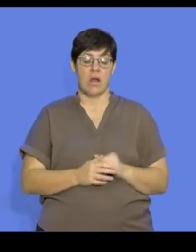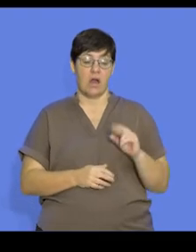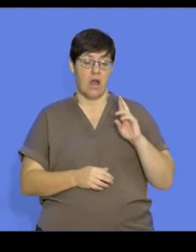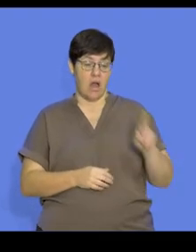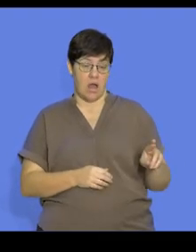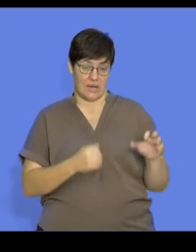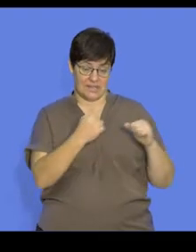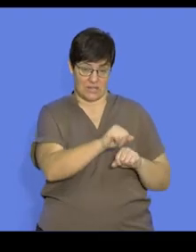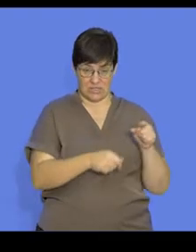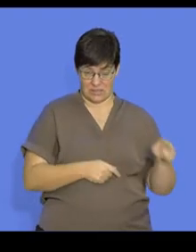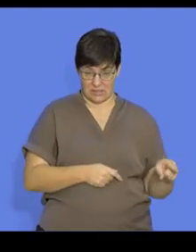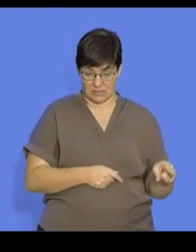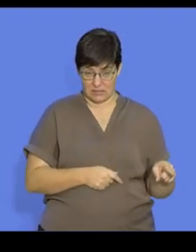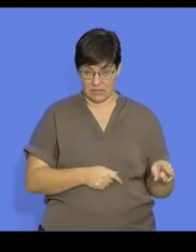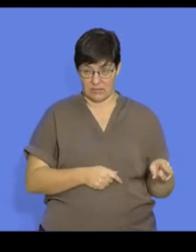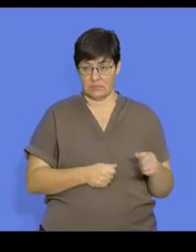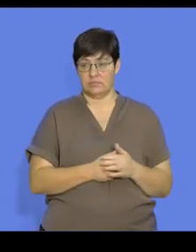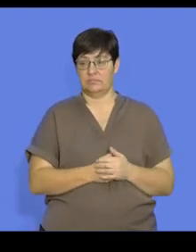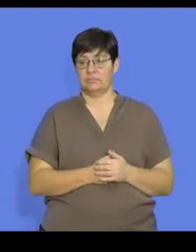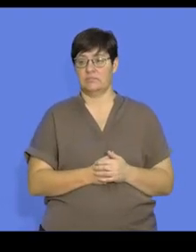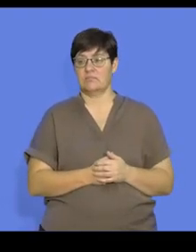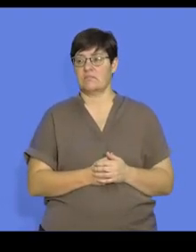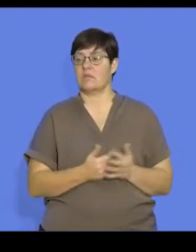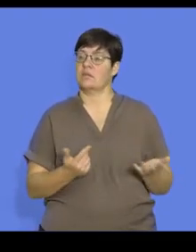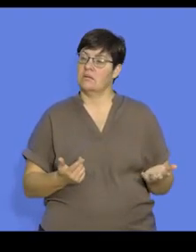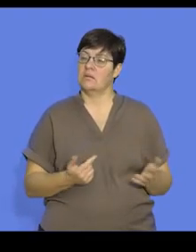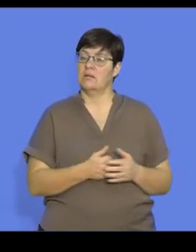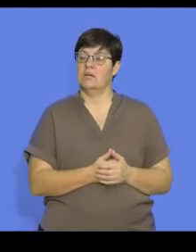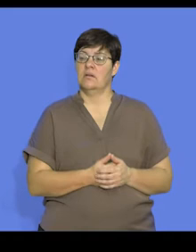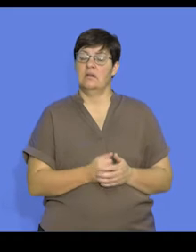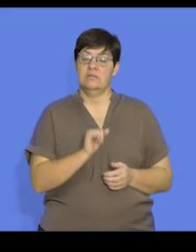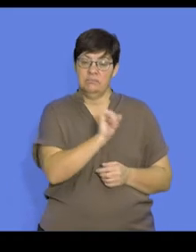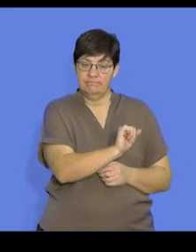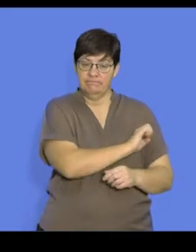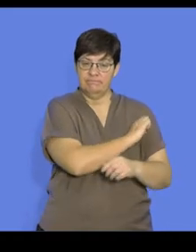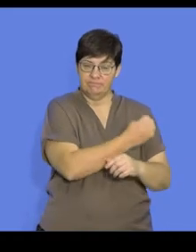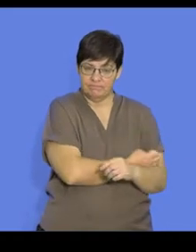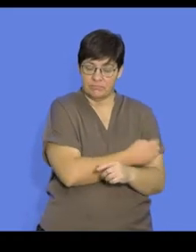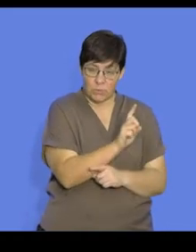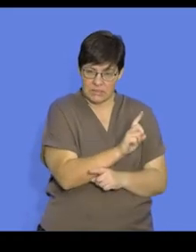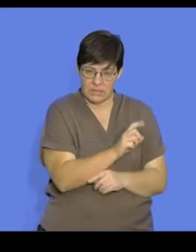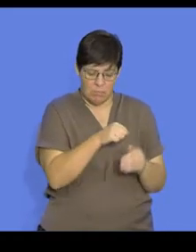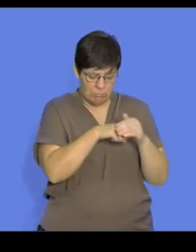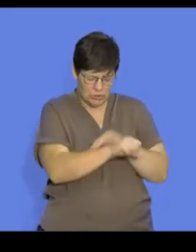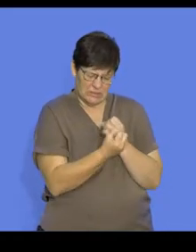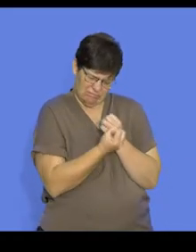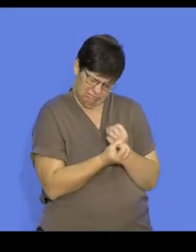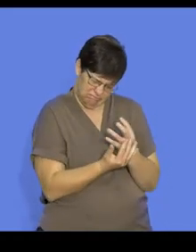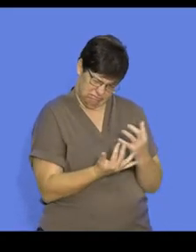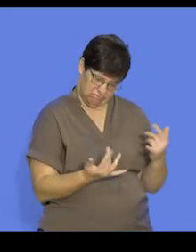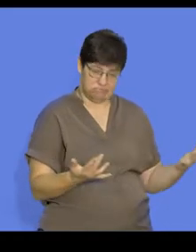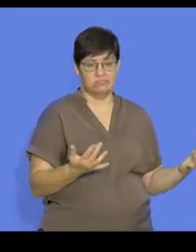specialist or selection in species, they spend much of their energy on producing many